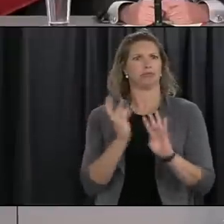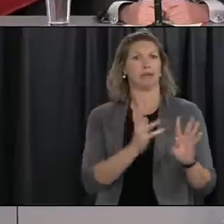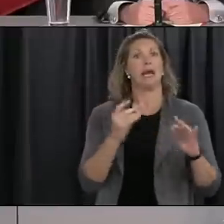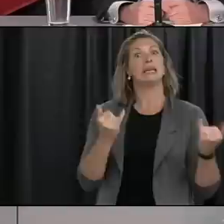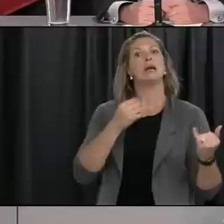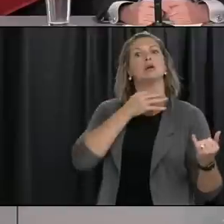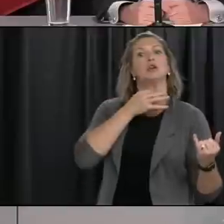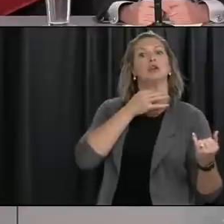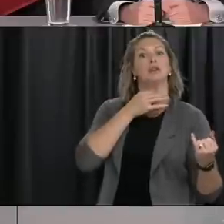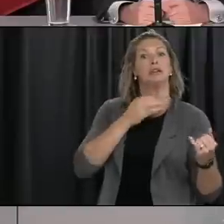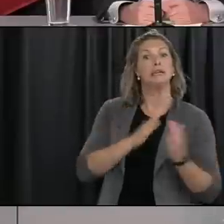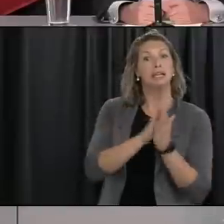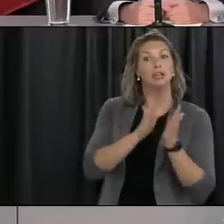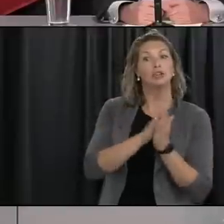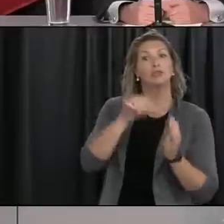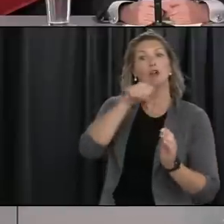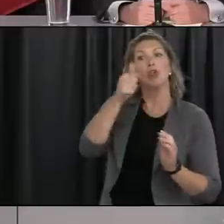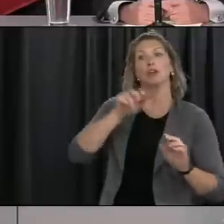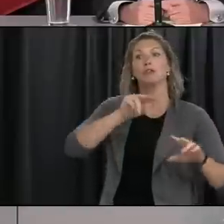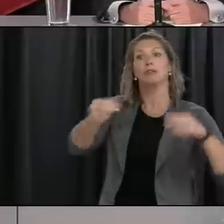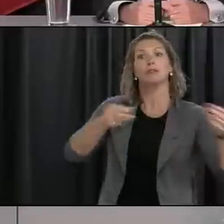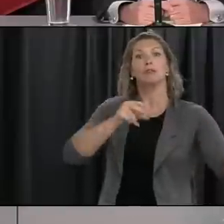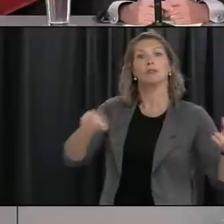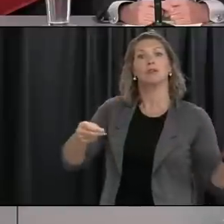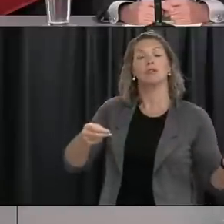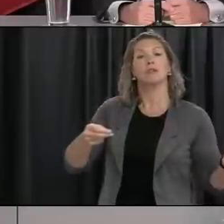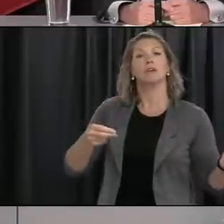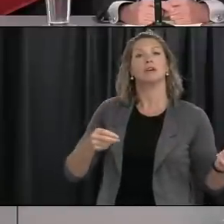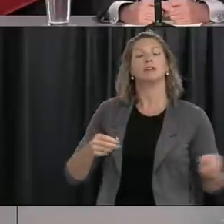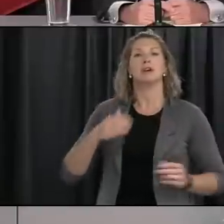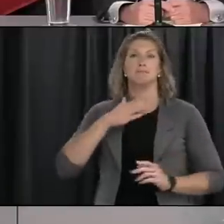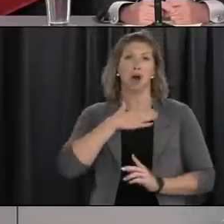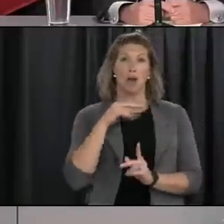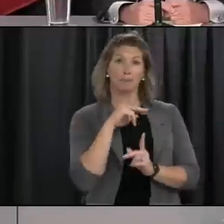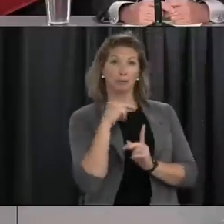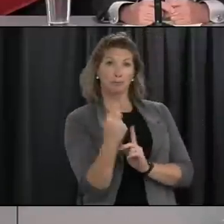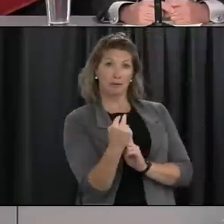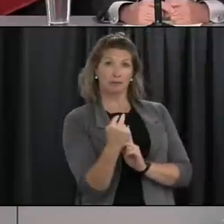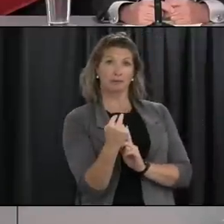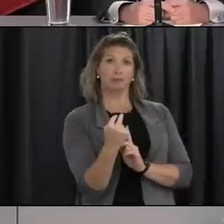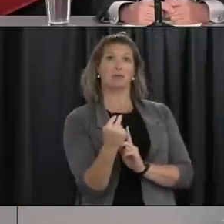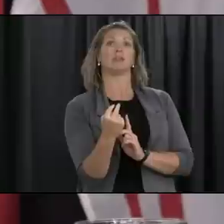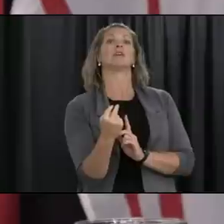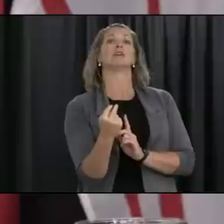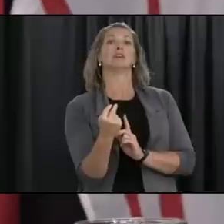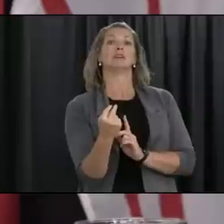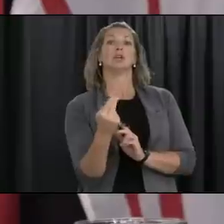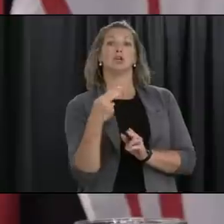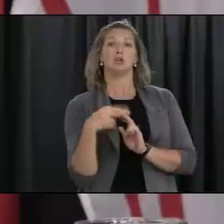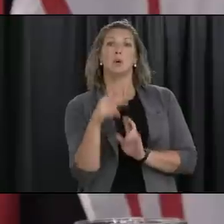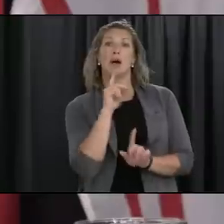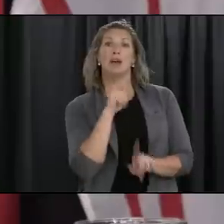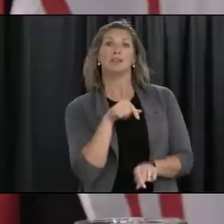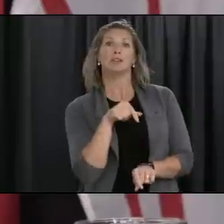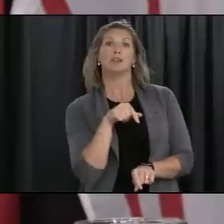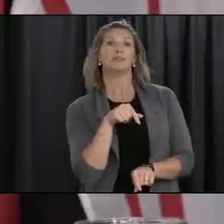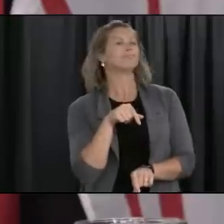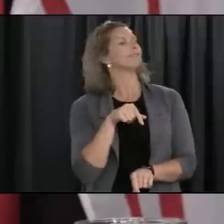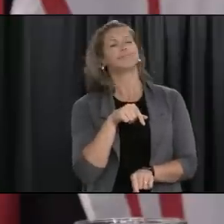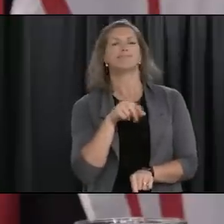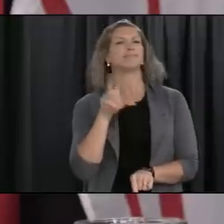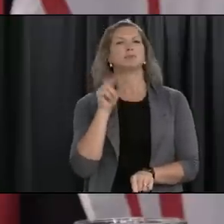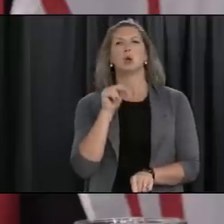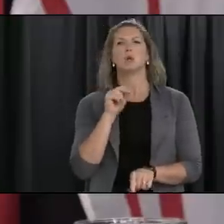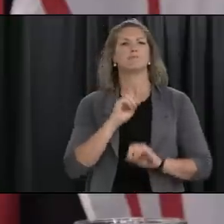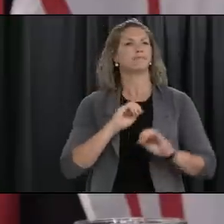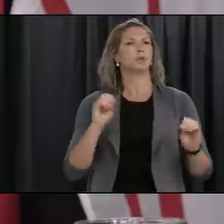from my point of view on the advice of public health the short answer is no uh because